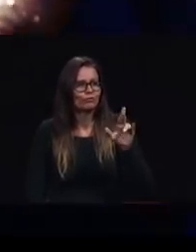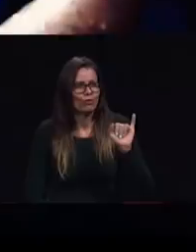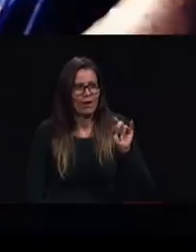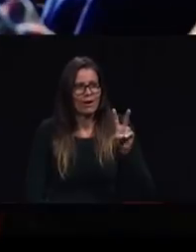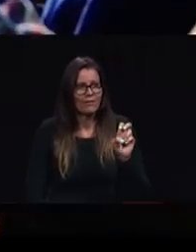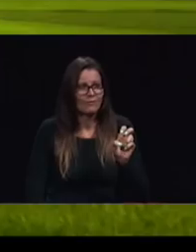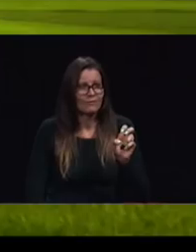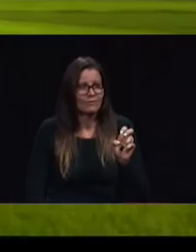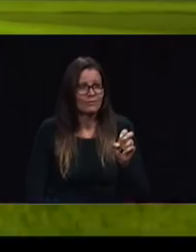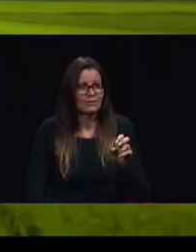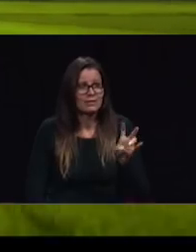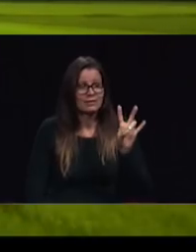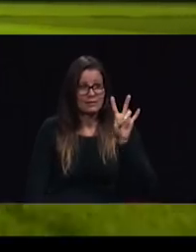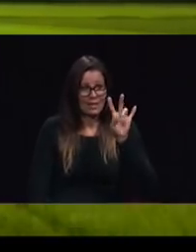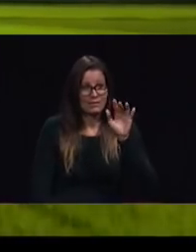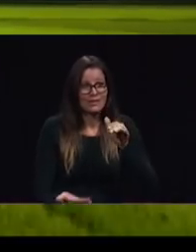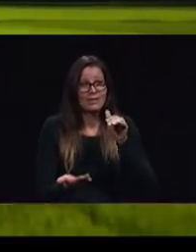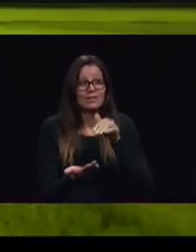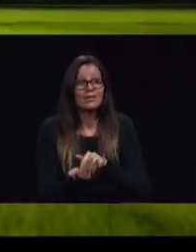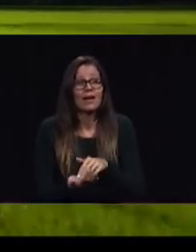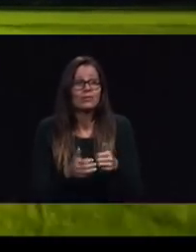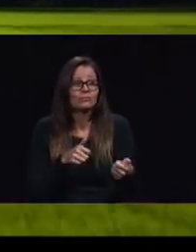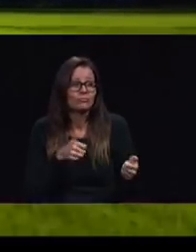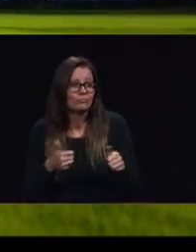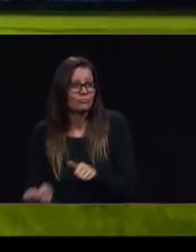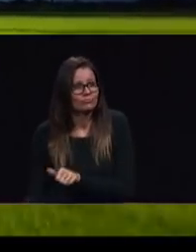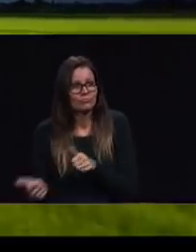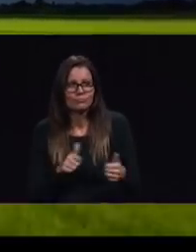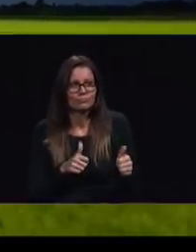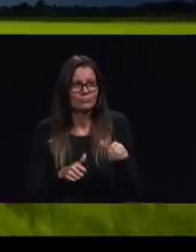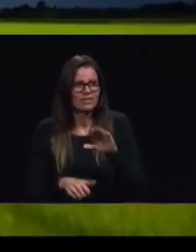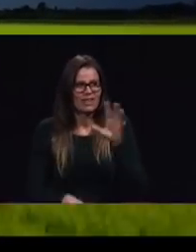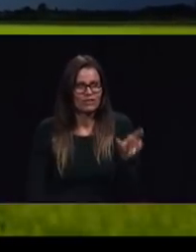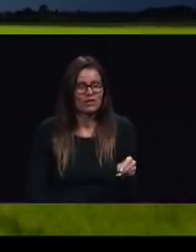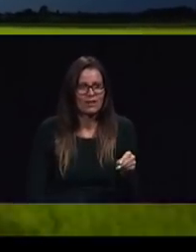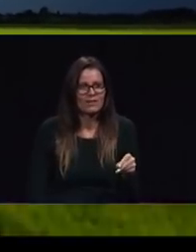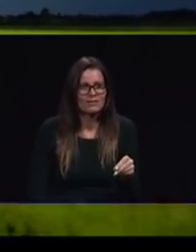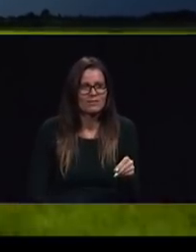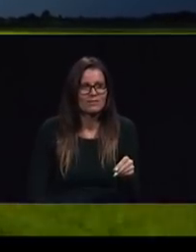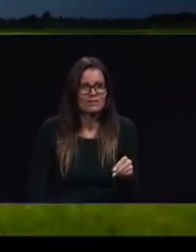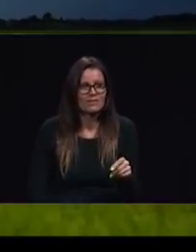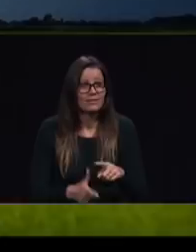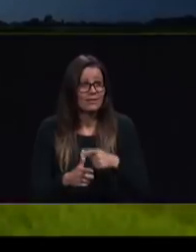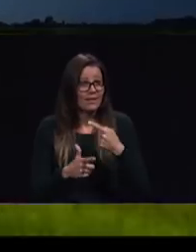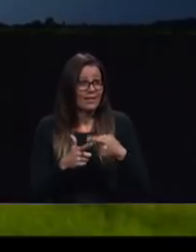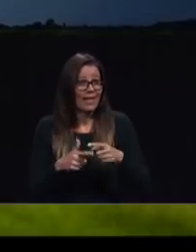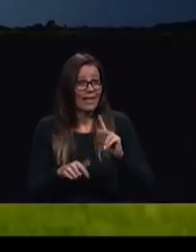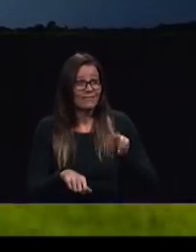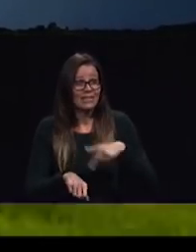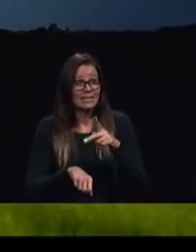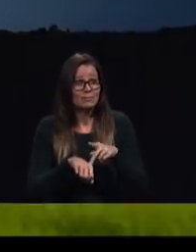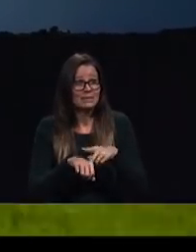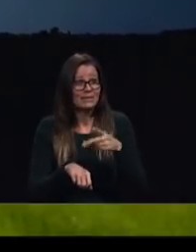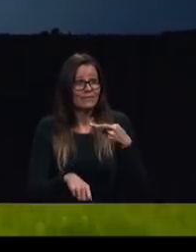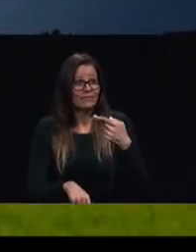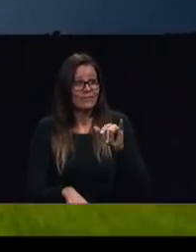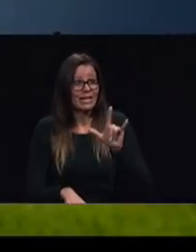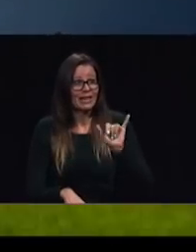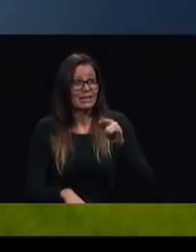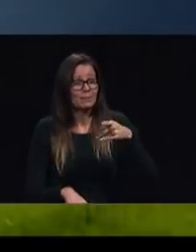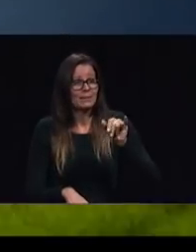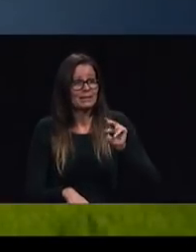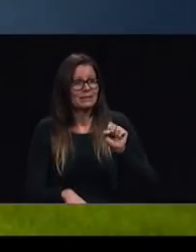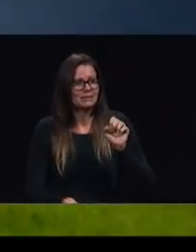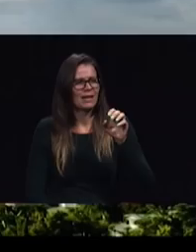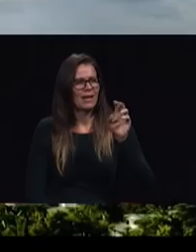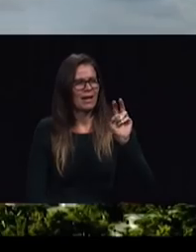then let's go to Mindoro Philippines where pastors said AWR and TMI radio won't work